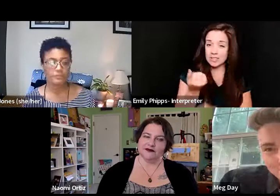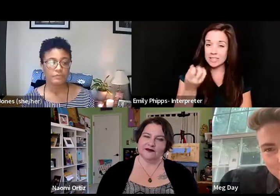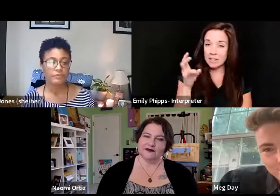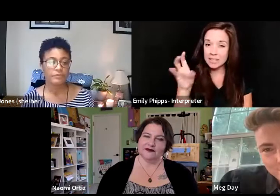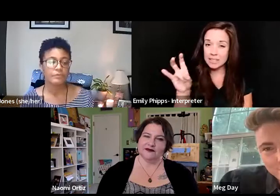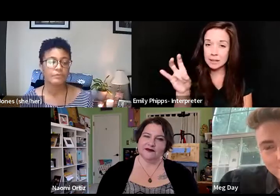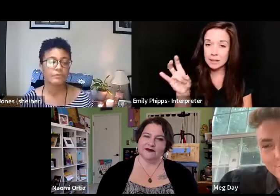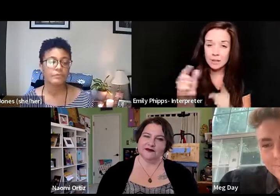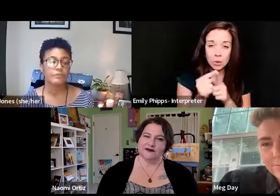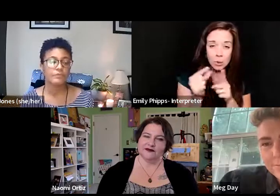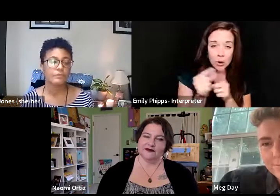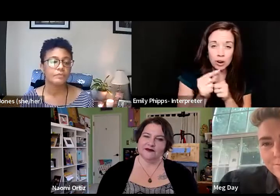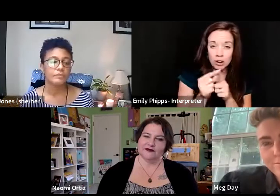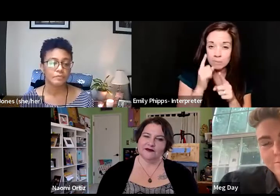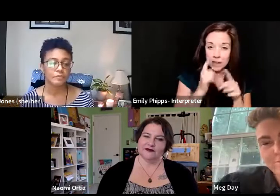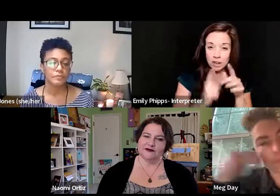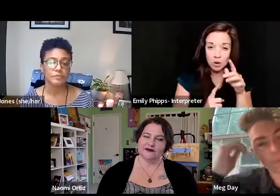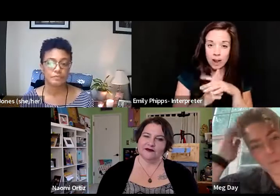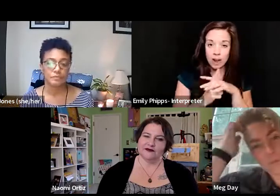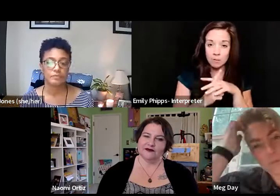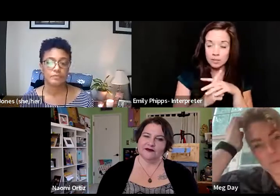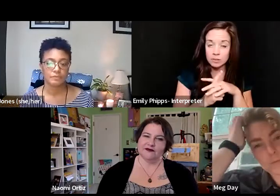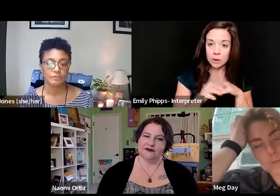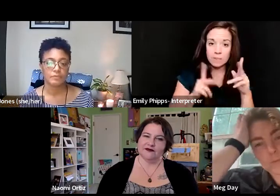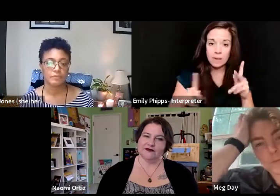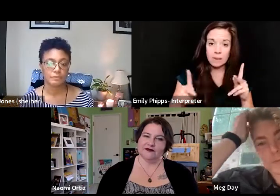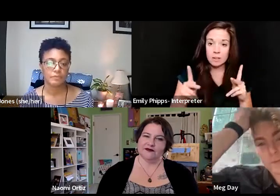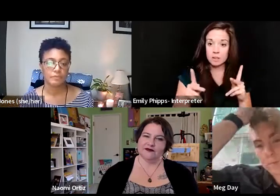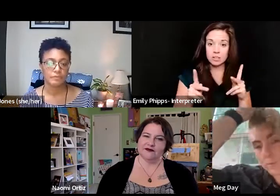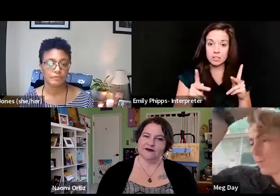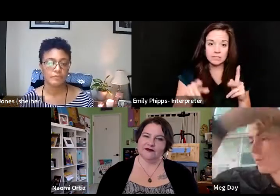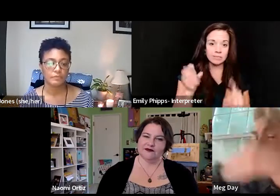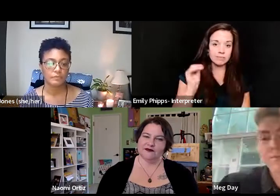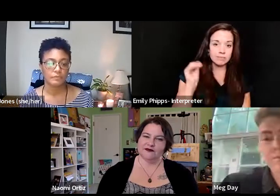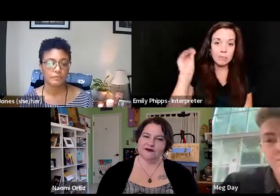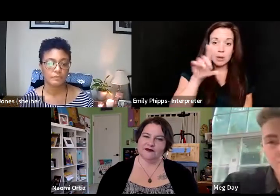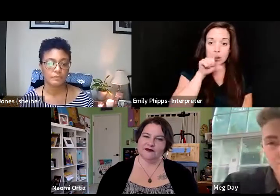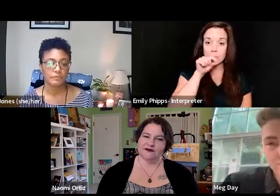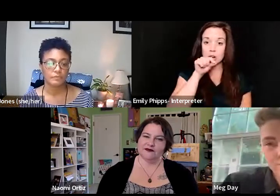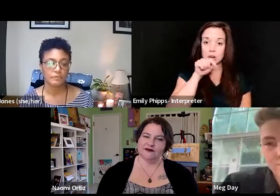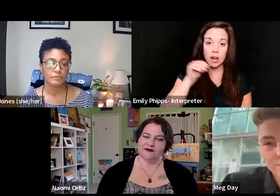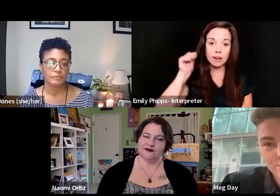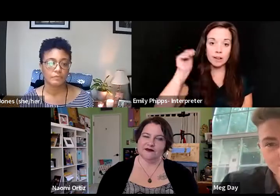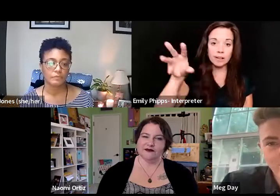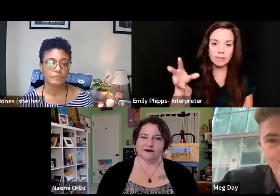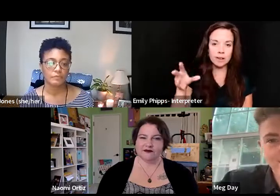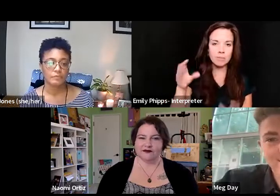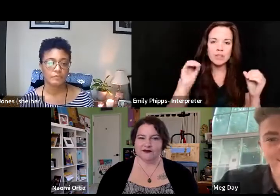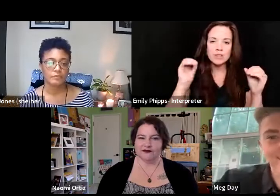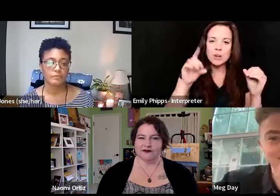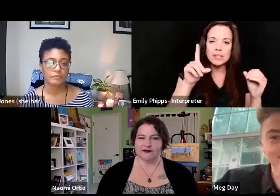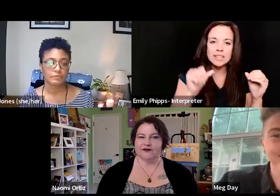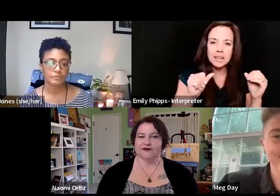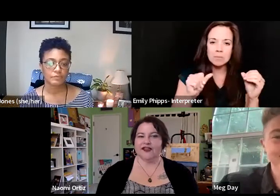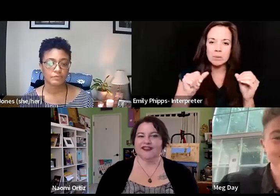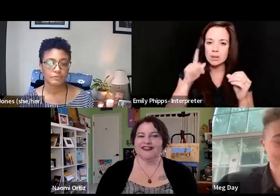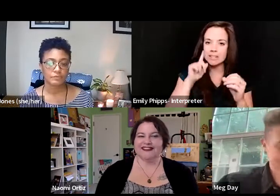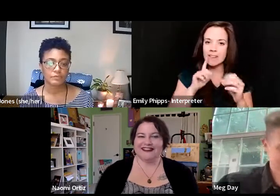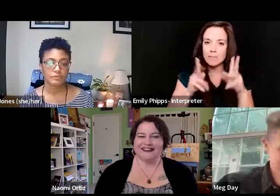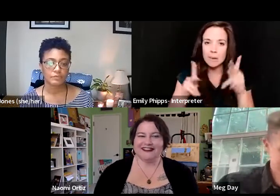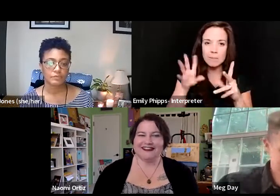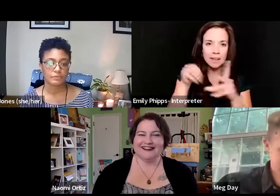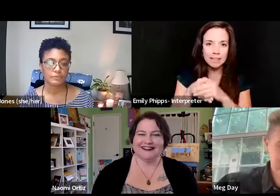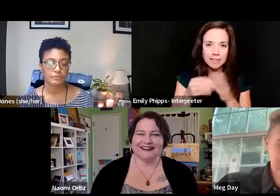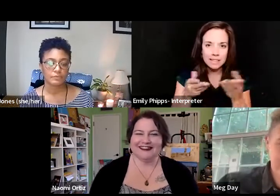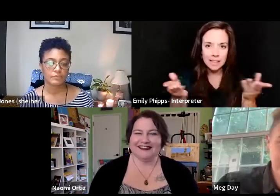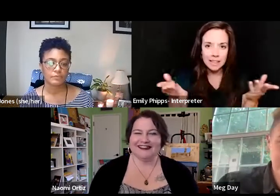word being around where you do see people just putting a bird on it. And then I'm just like, but there's not actually any disabled or deaf people in this thing, you